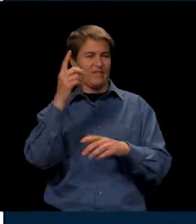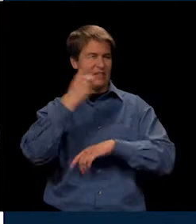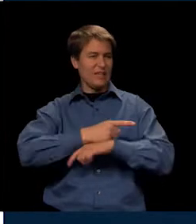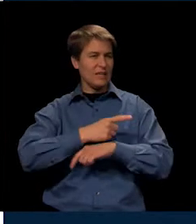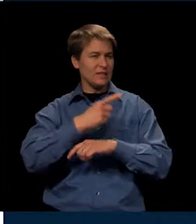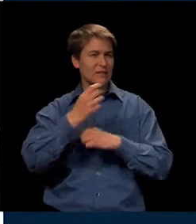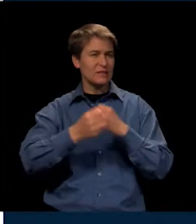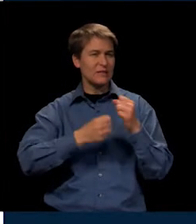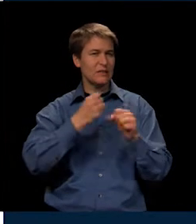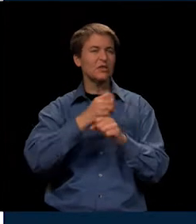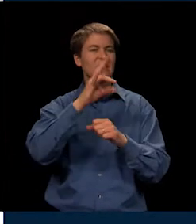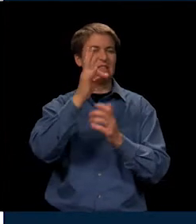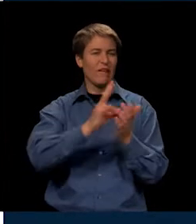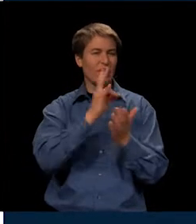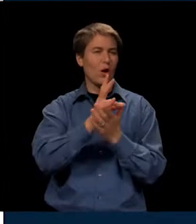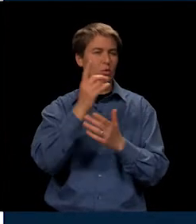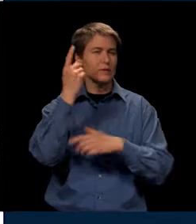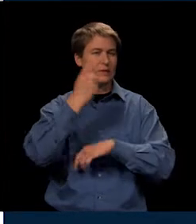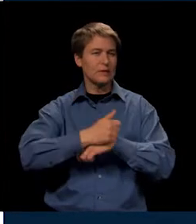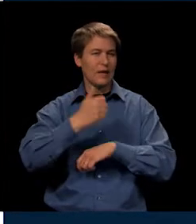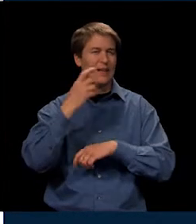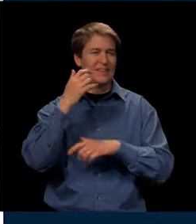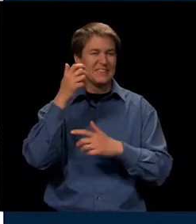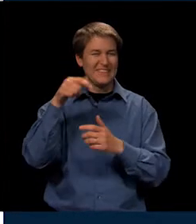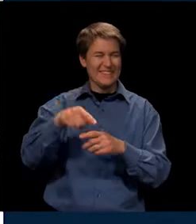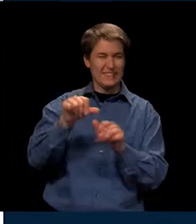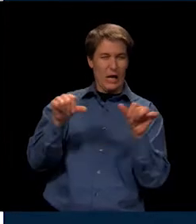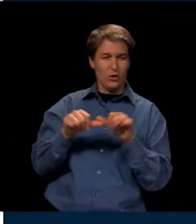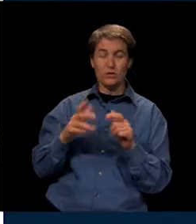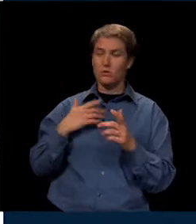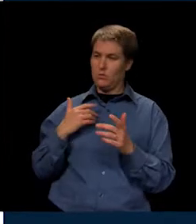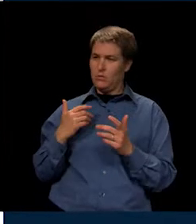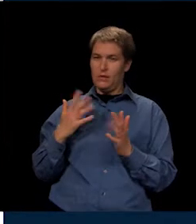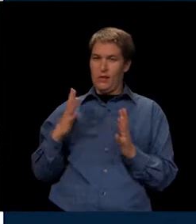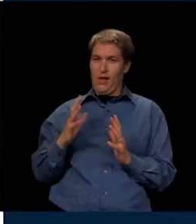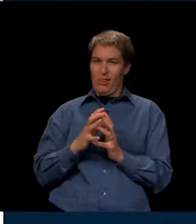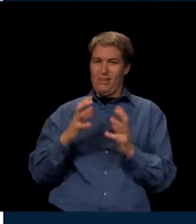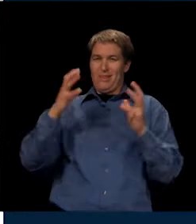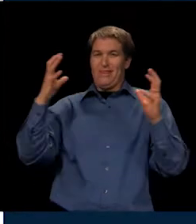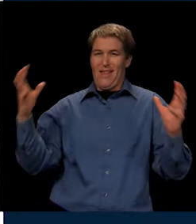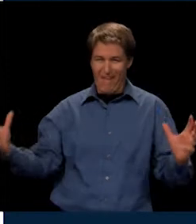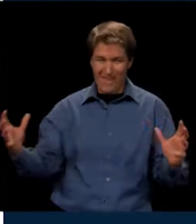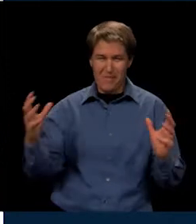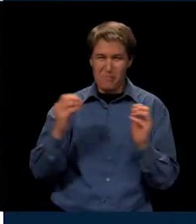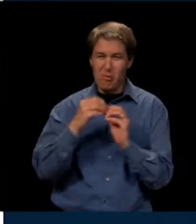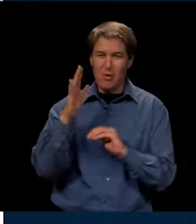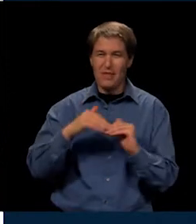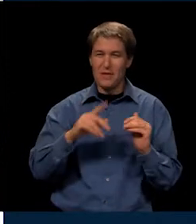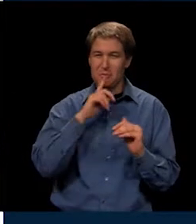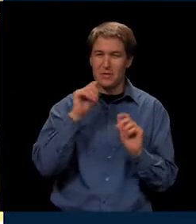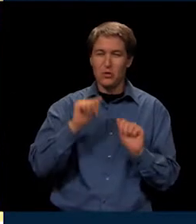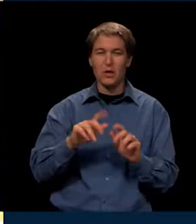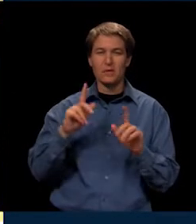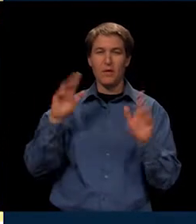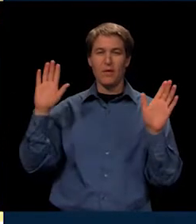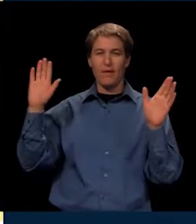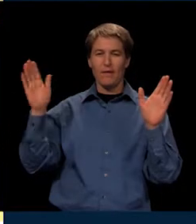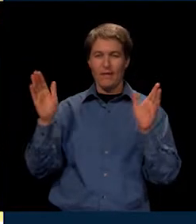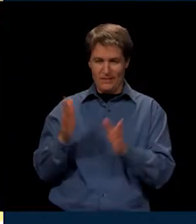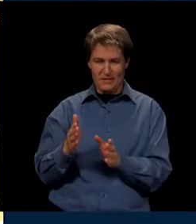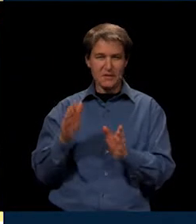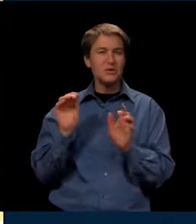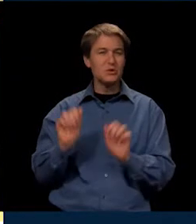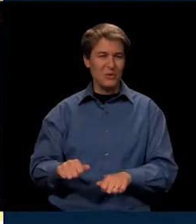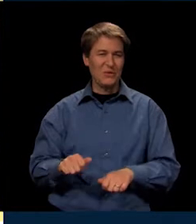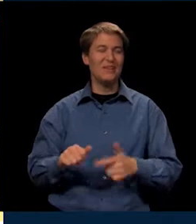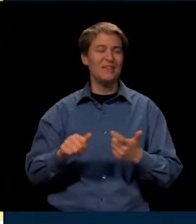hours a day just in these areas. We had more than we could deal with, but we were able to cull those down. And,